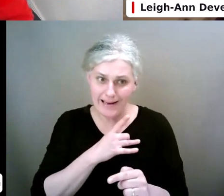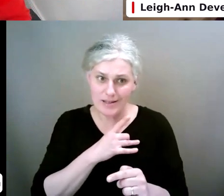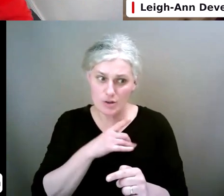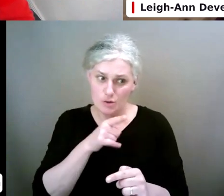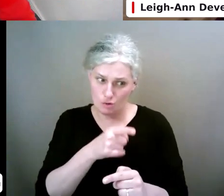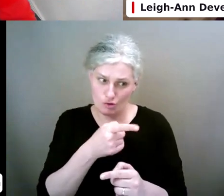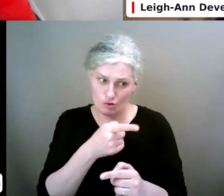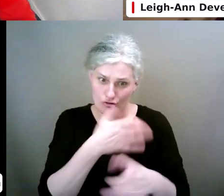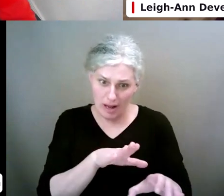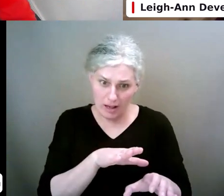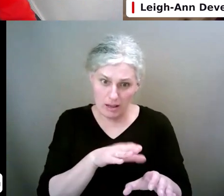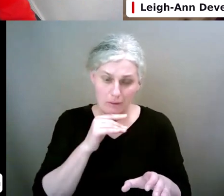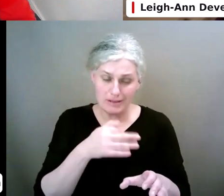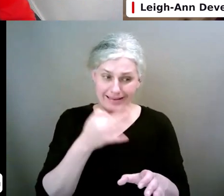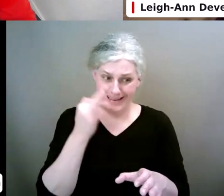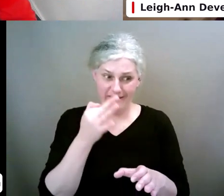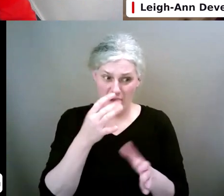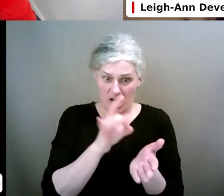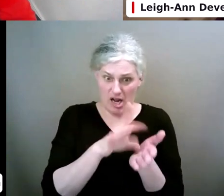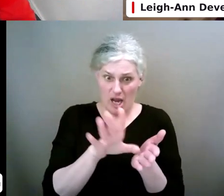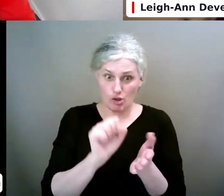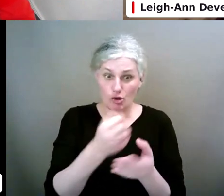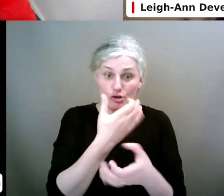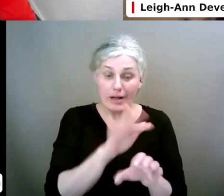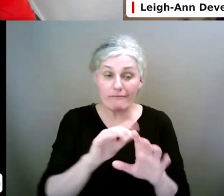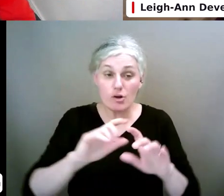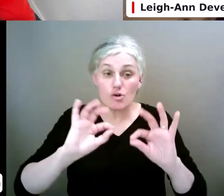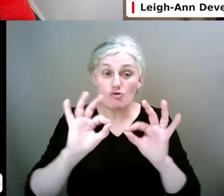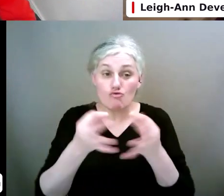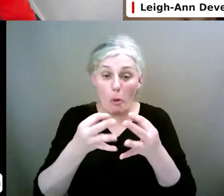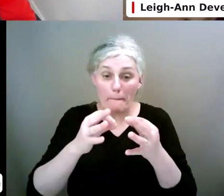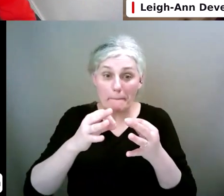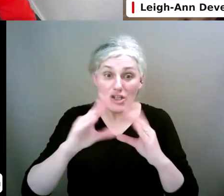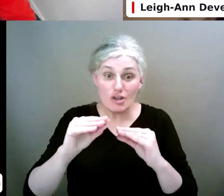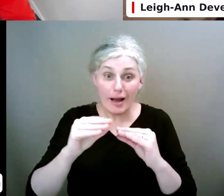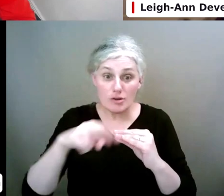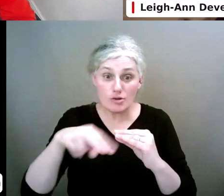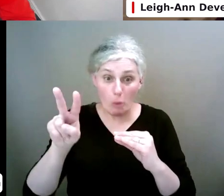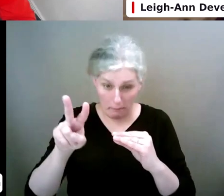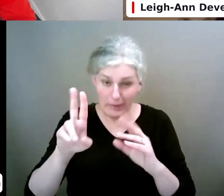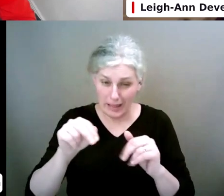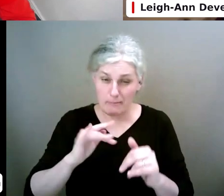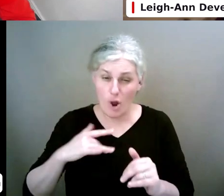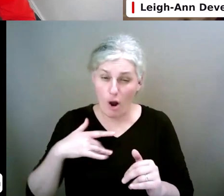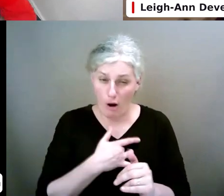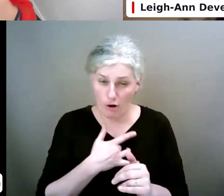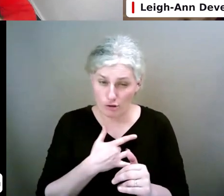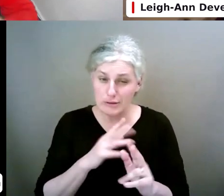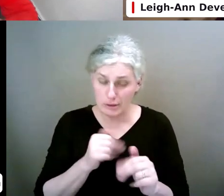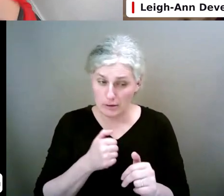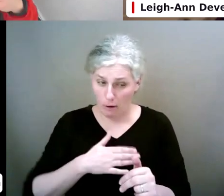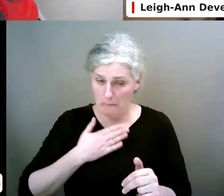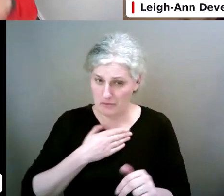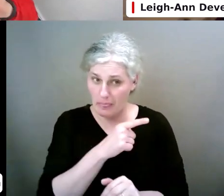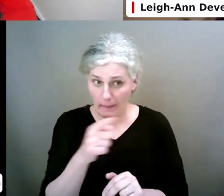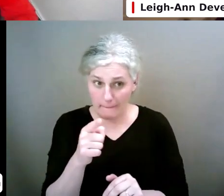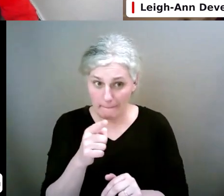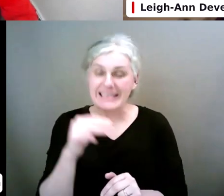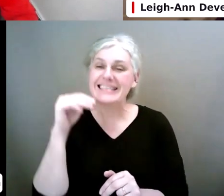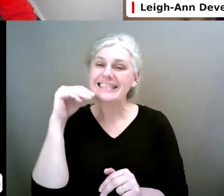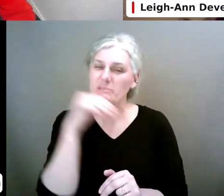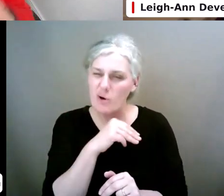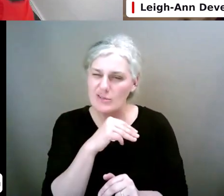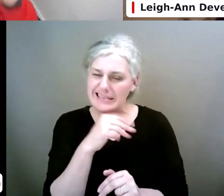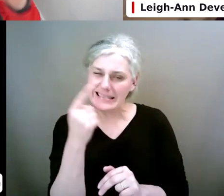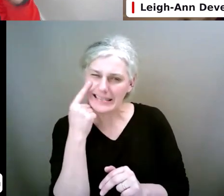excluding. You know, things can go on that can really hurt and upset young people. So it's important to get in under